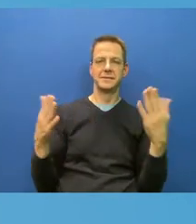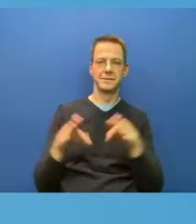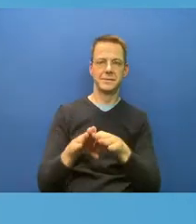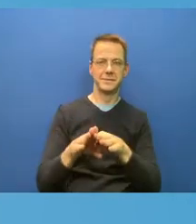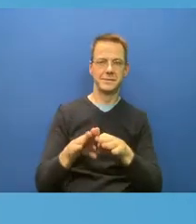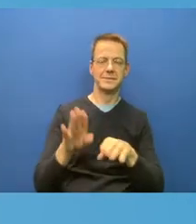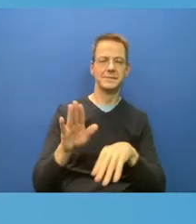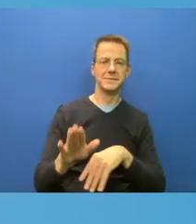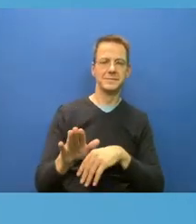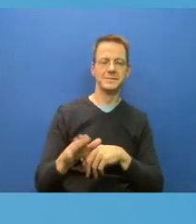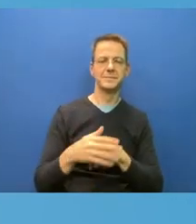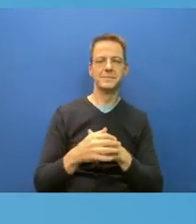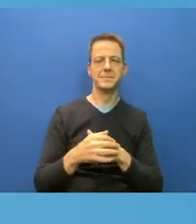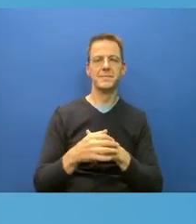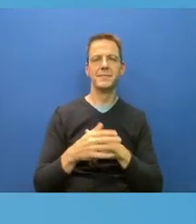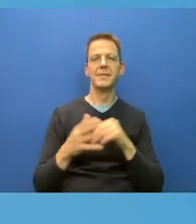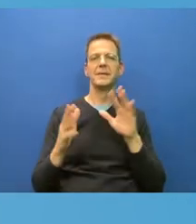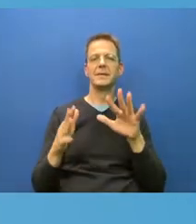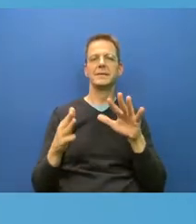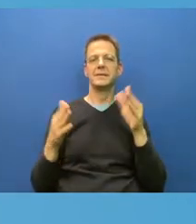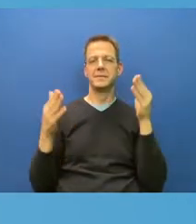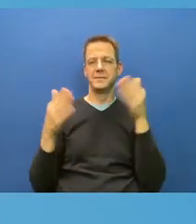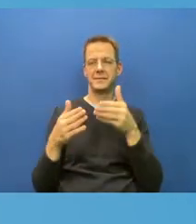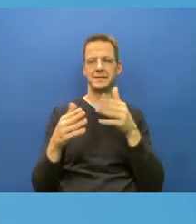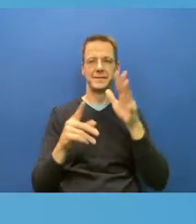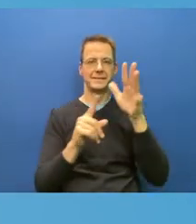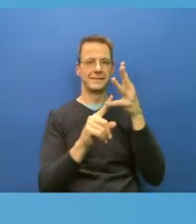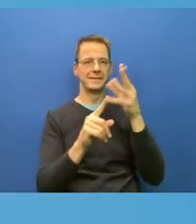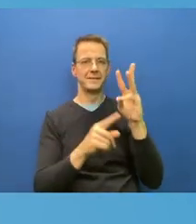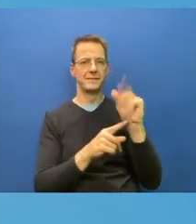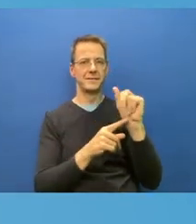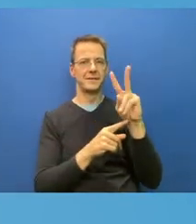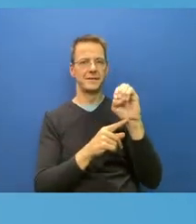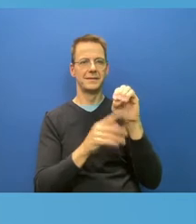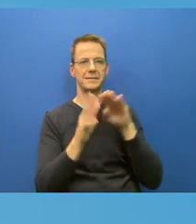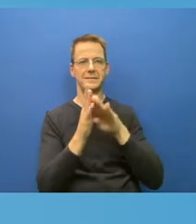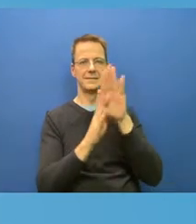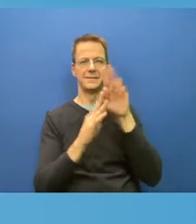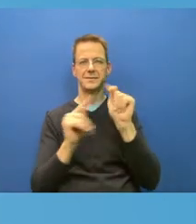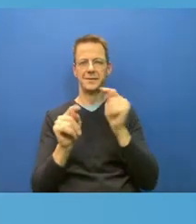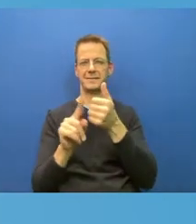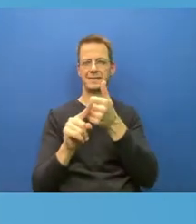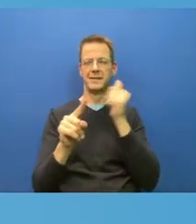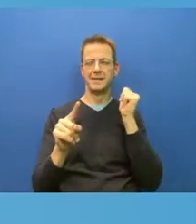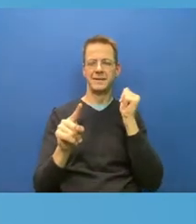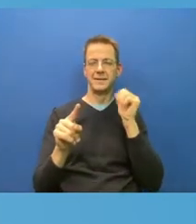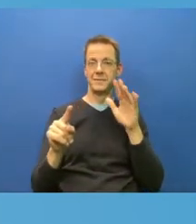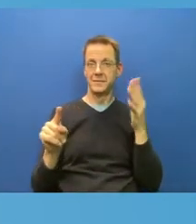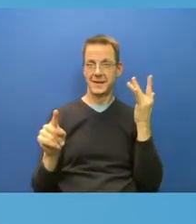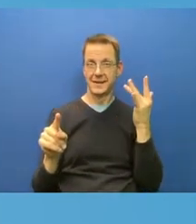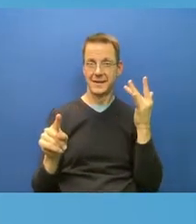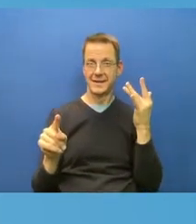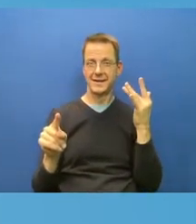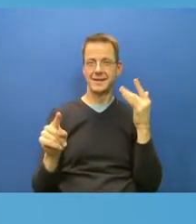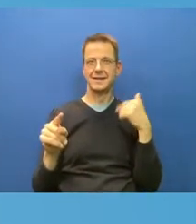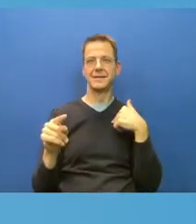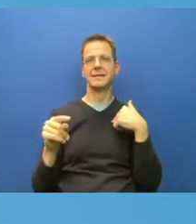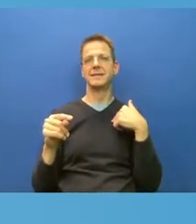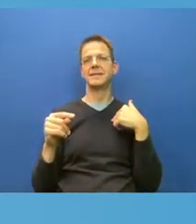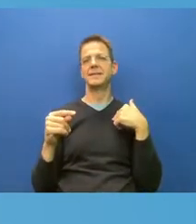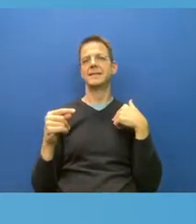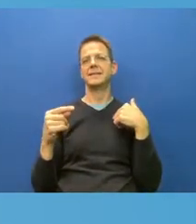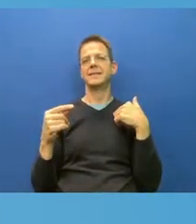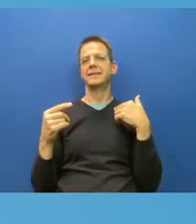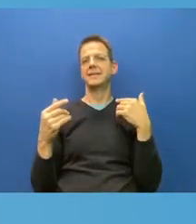I for one would really like a holiday season with some people that I know and love, I would like to not spend the 28 days